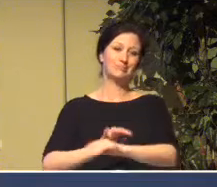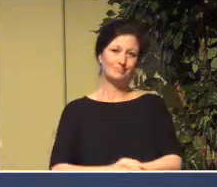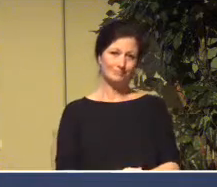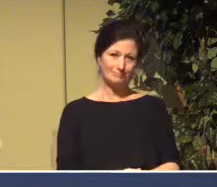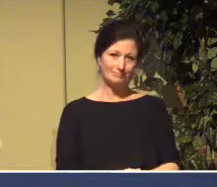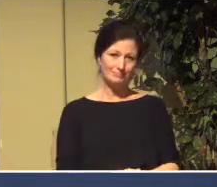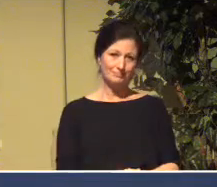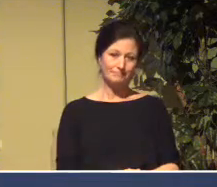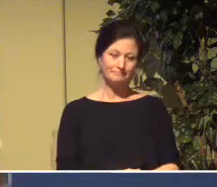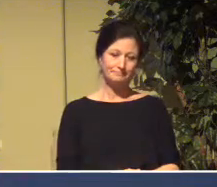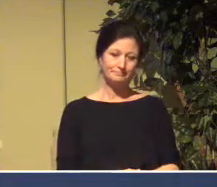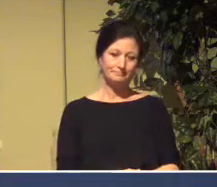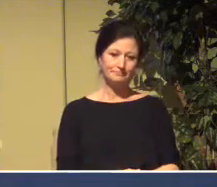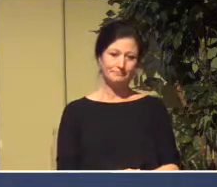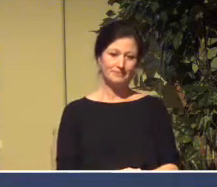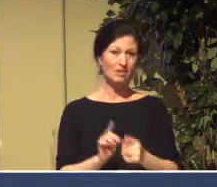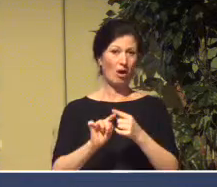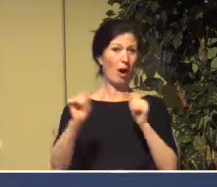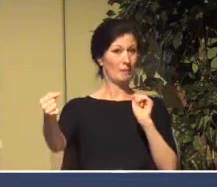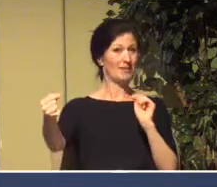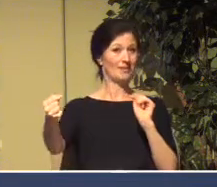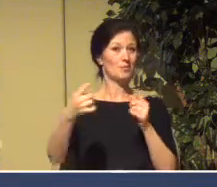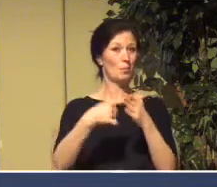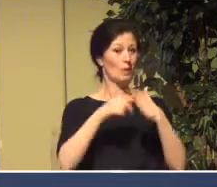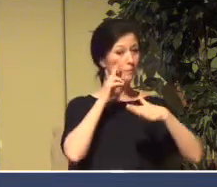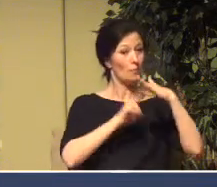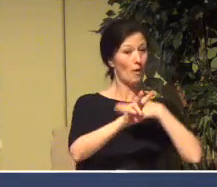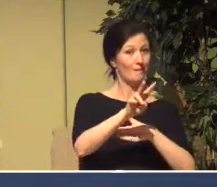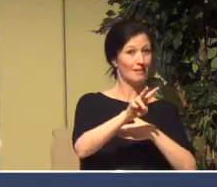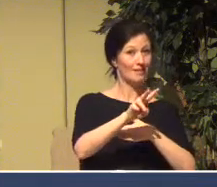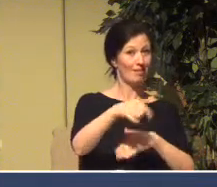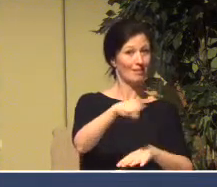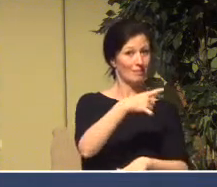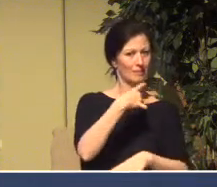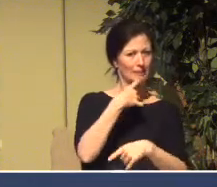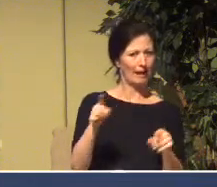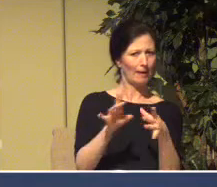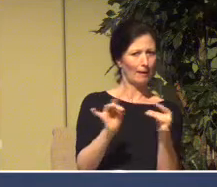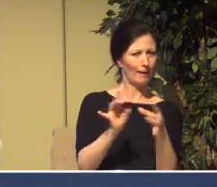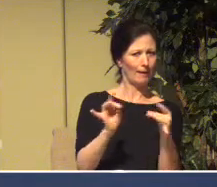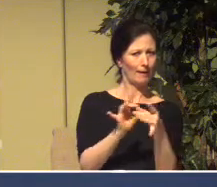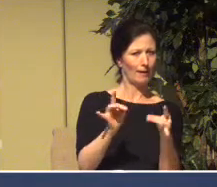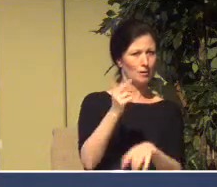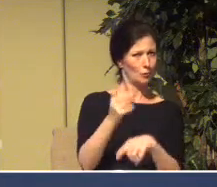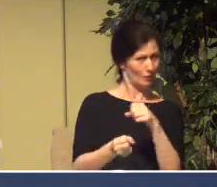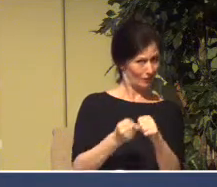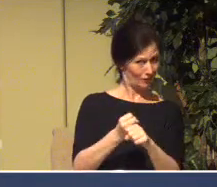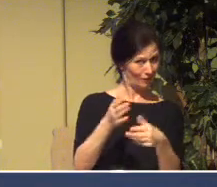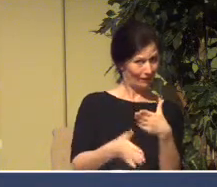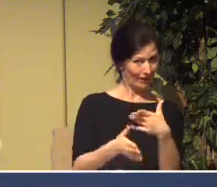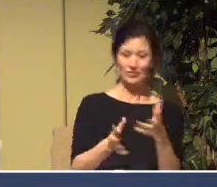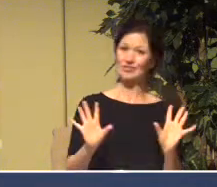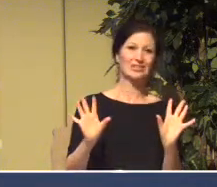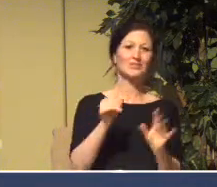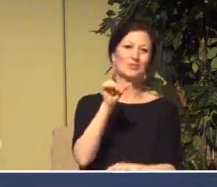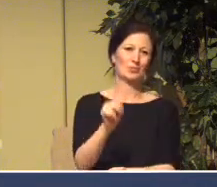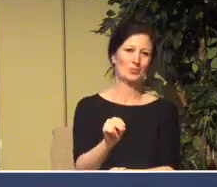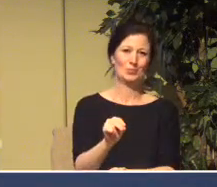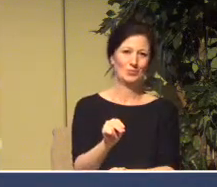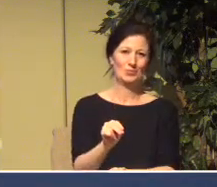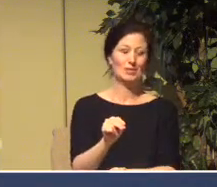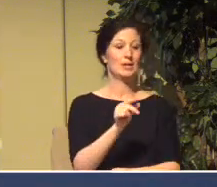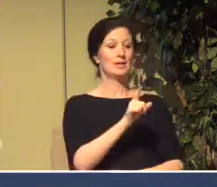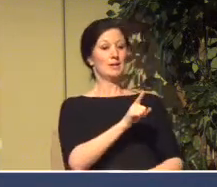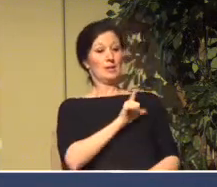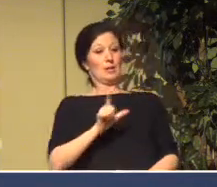It was very contrary to what the other voices had been saying. But Jeremiah was telling them, this is what the Lord is